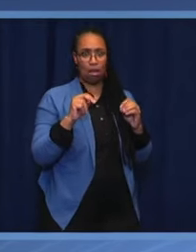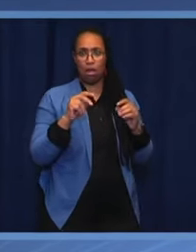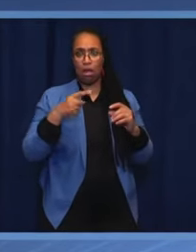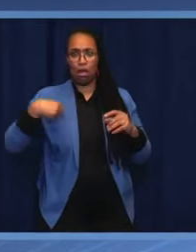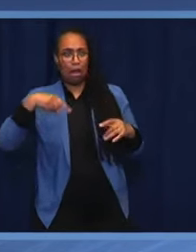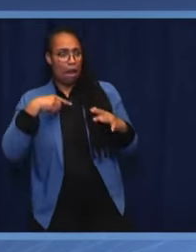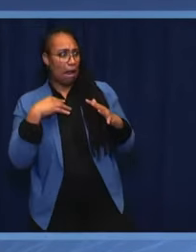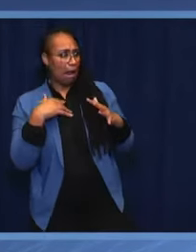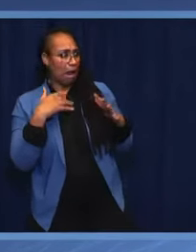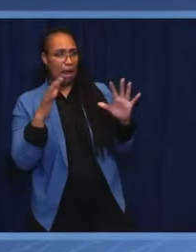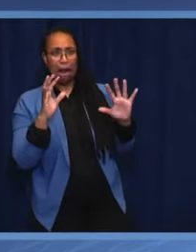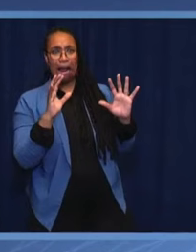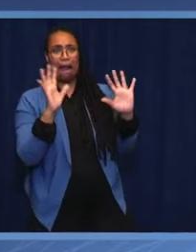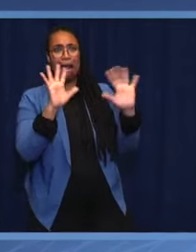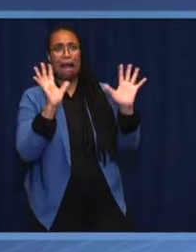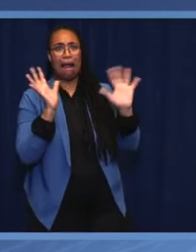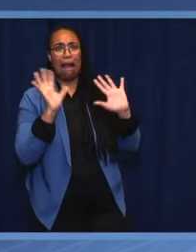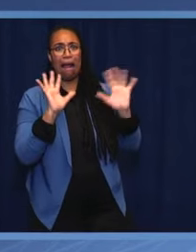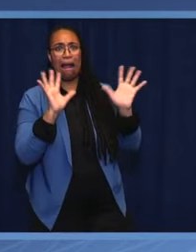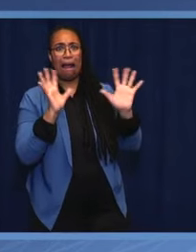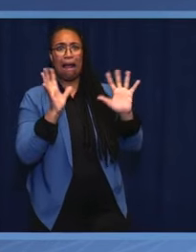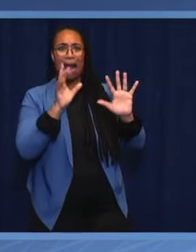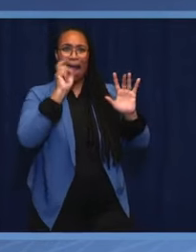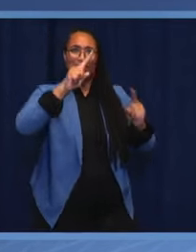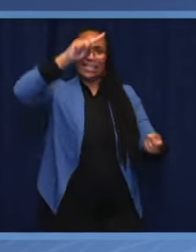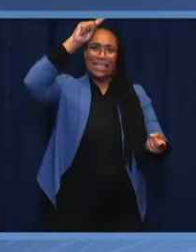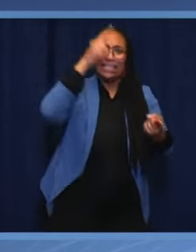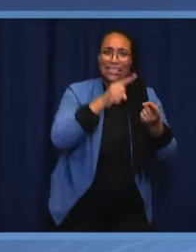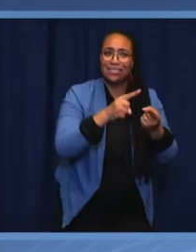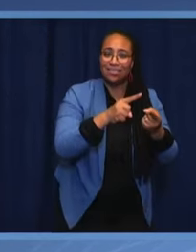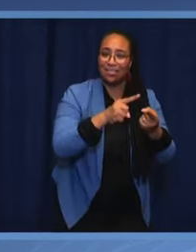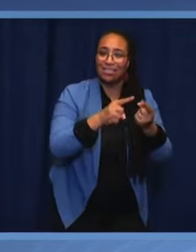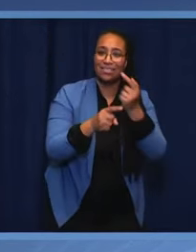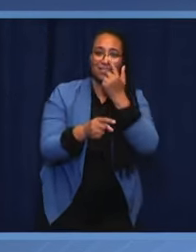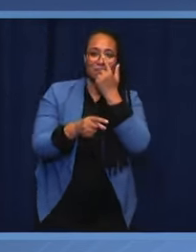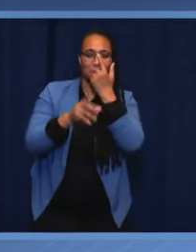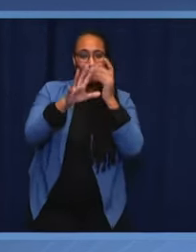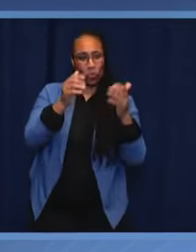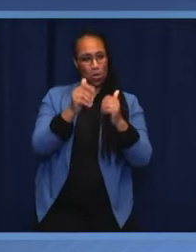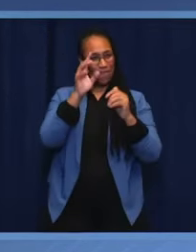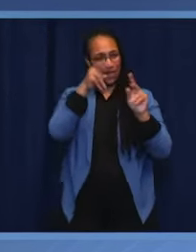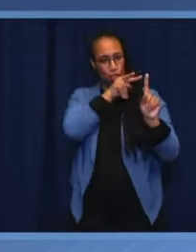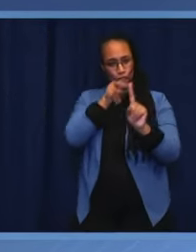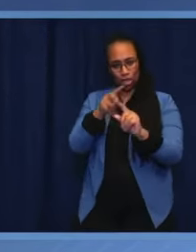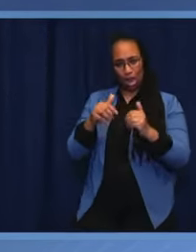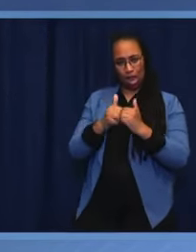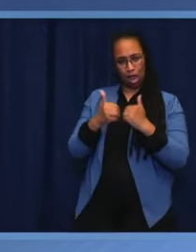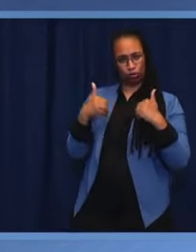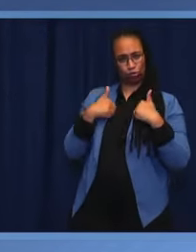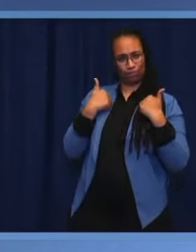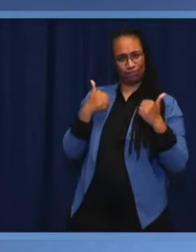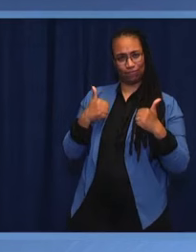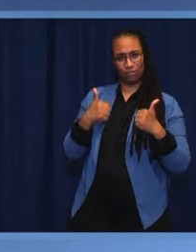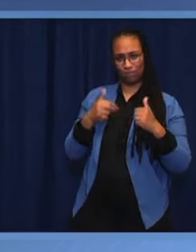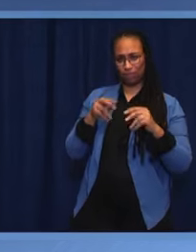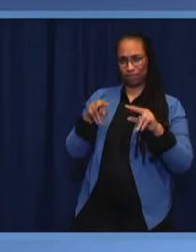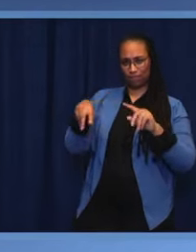the guidelines for the survival coming from the IPCC